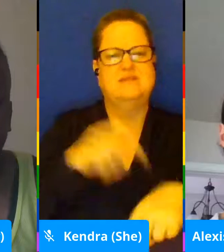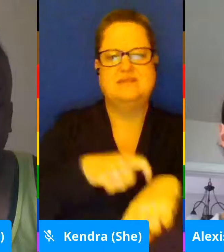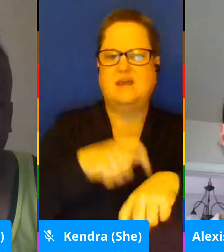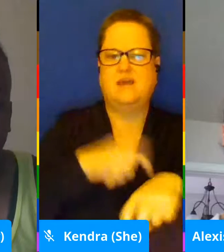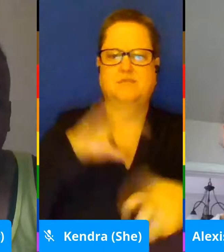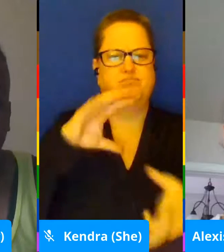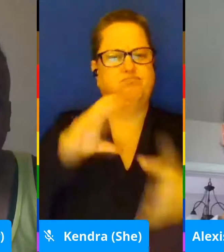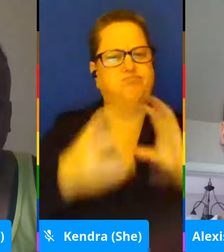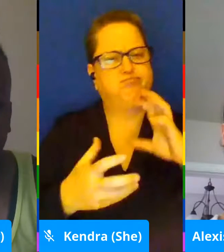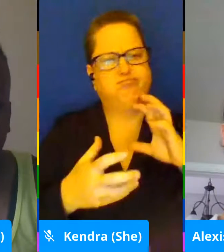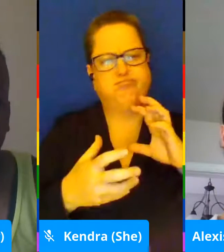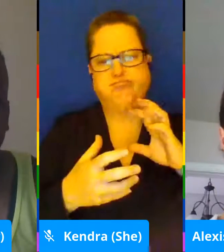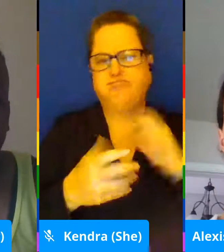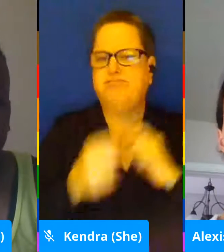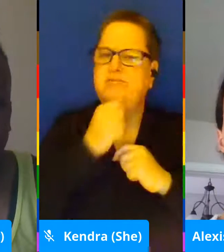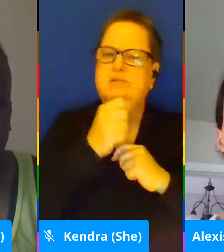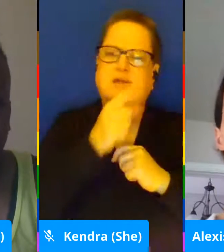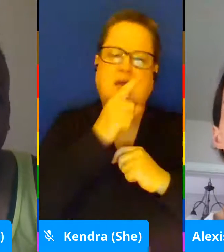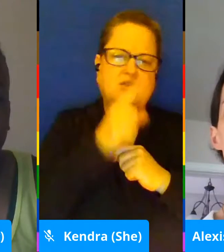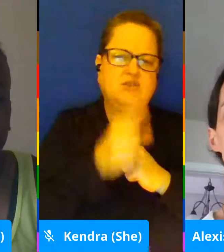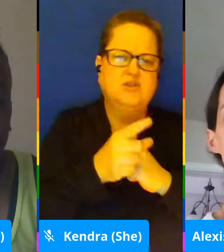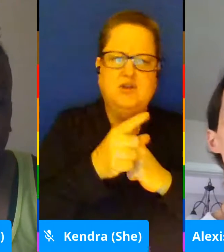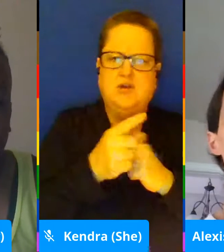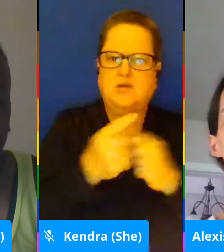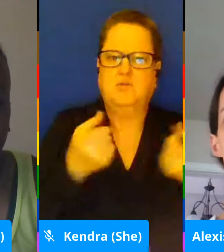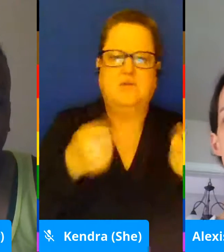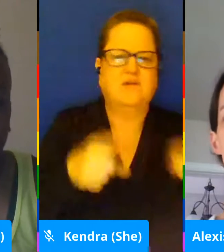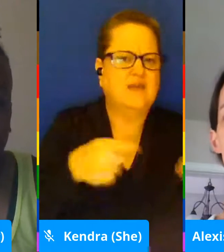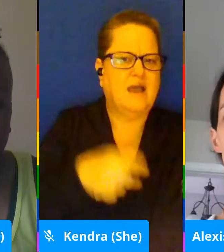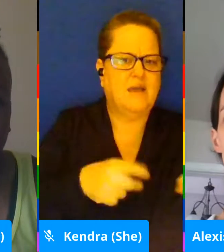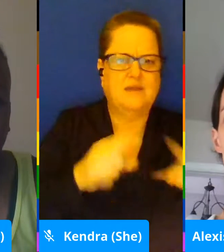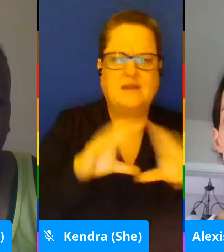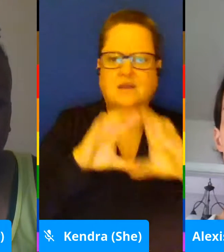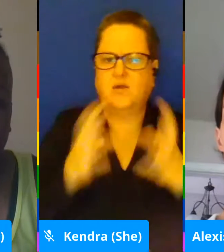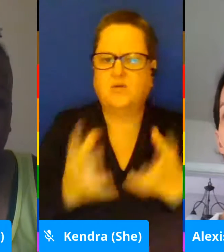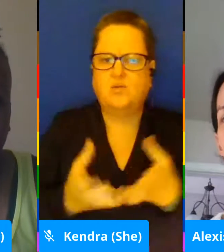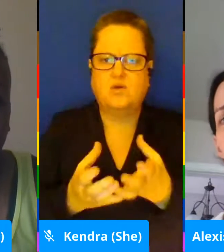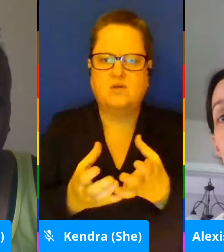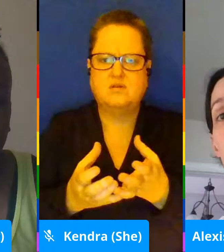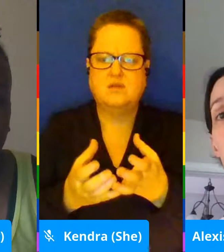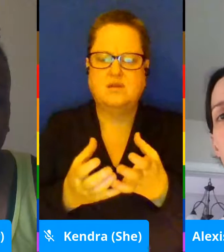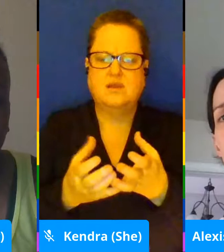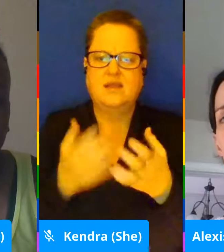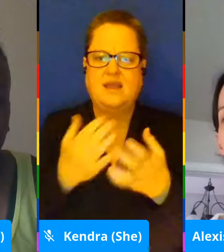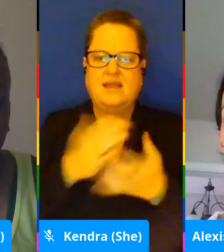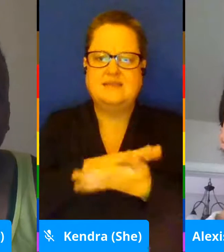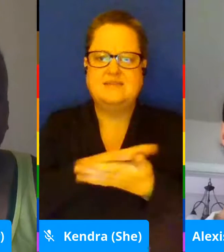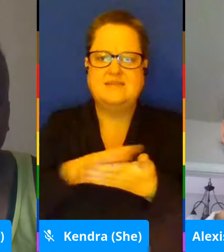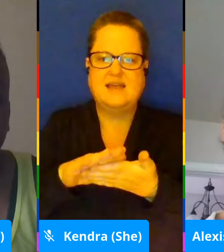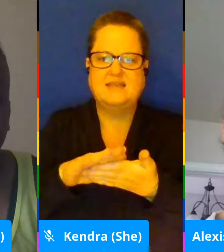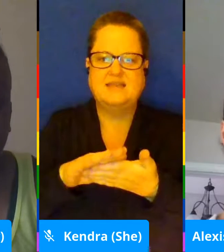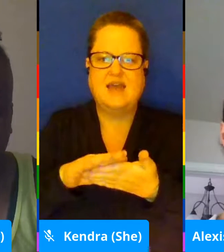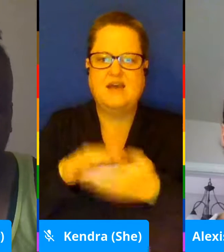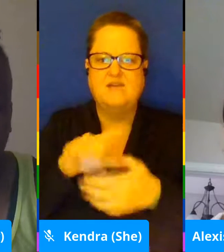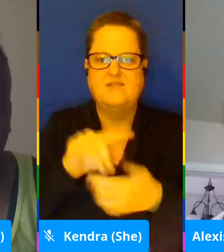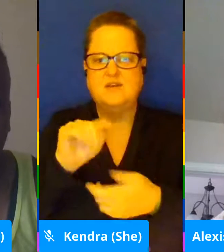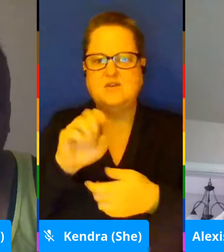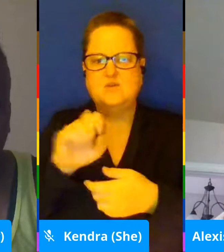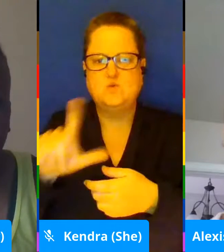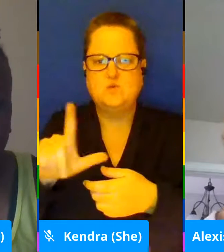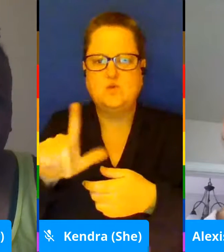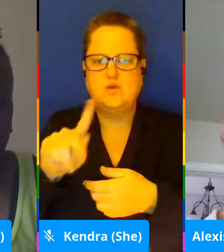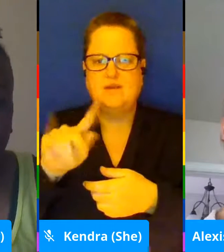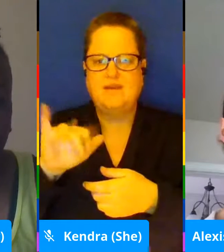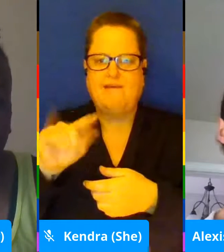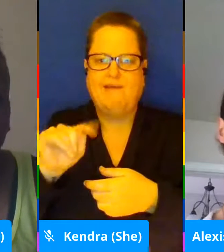we're really not sure about what's going on, it's good to have a nice little toolkit of things that we can fall